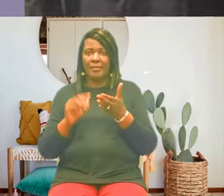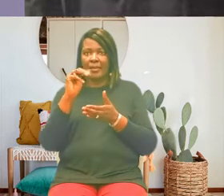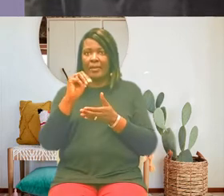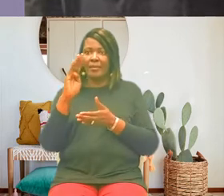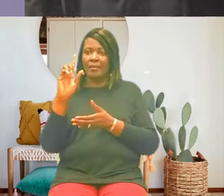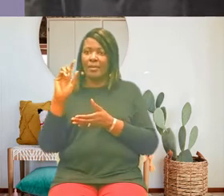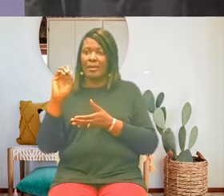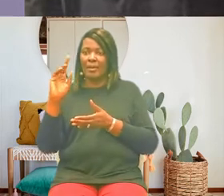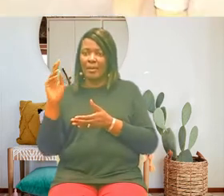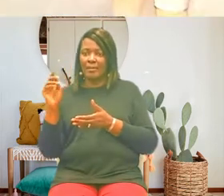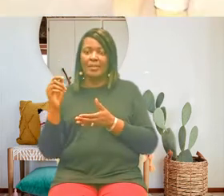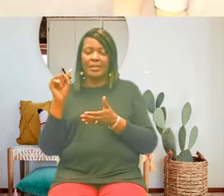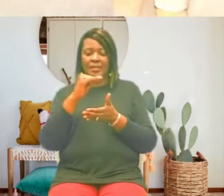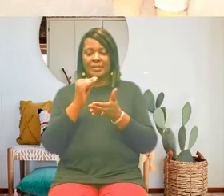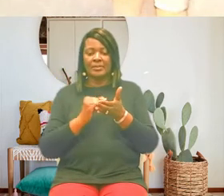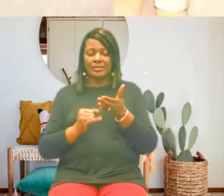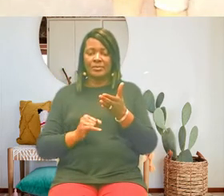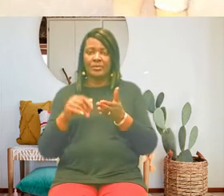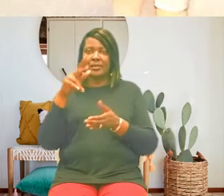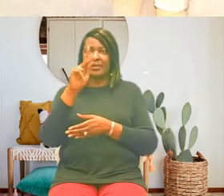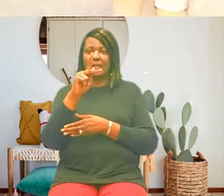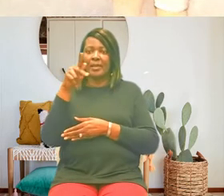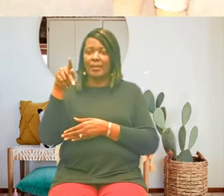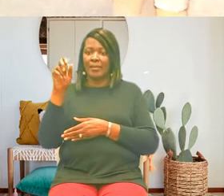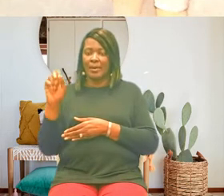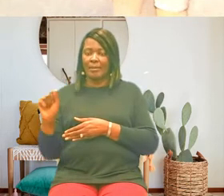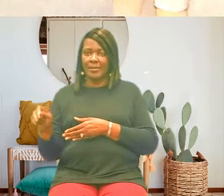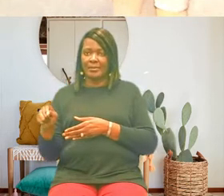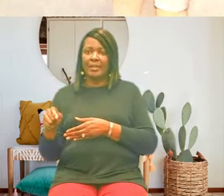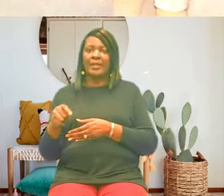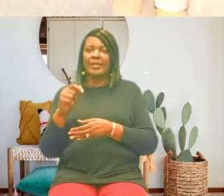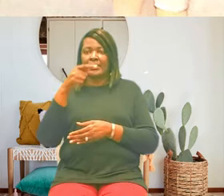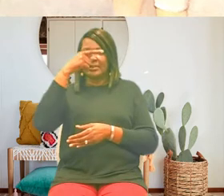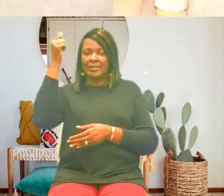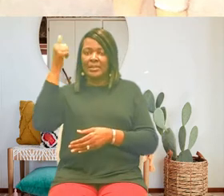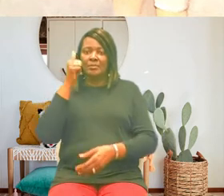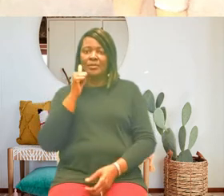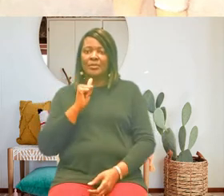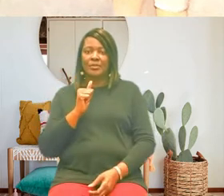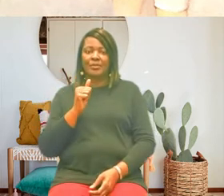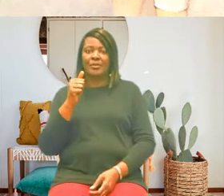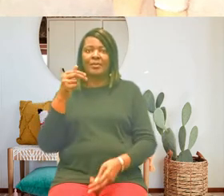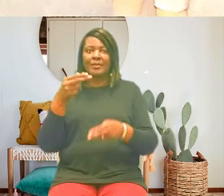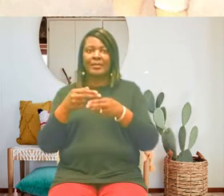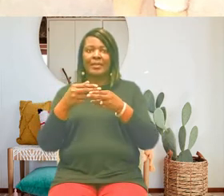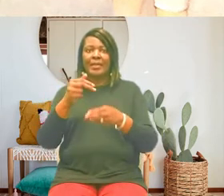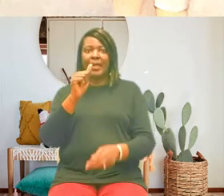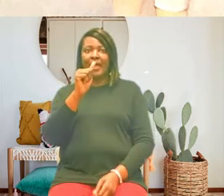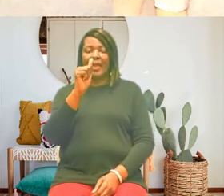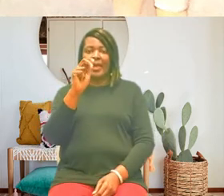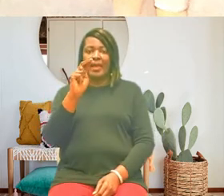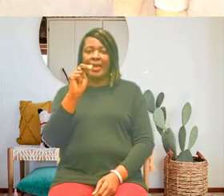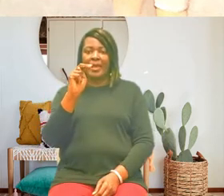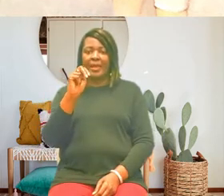pop let's go inside the summer i turned seven flowers had power peace